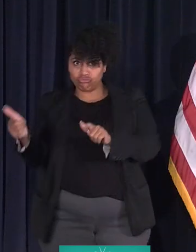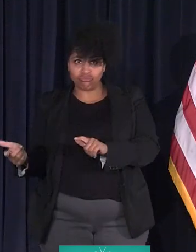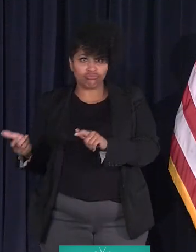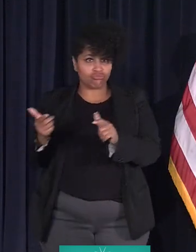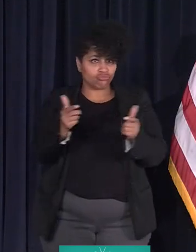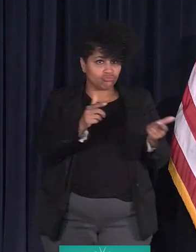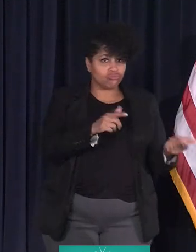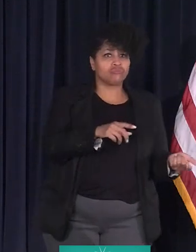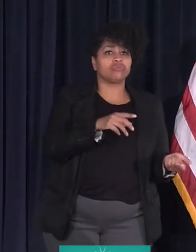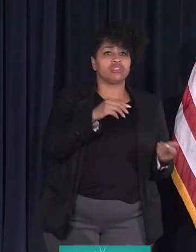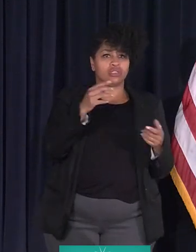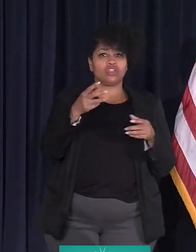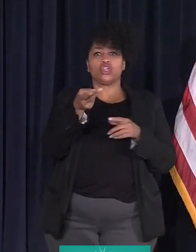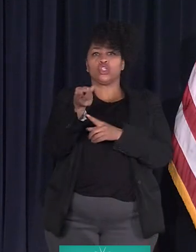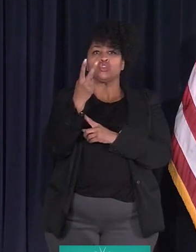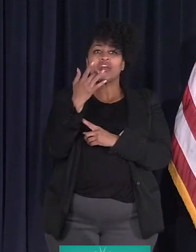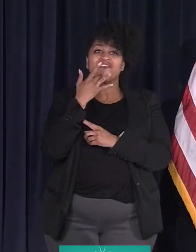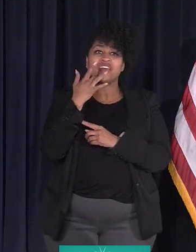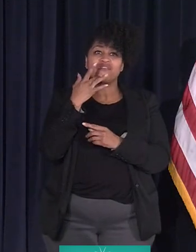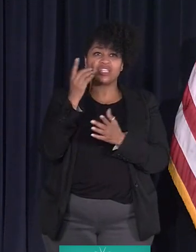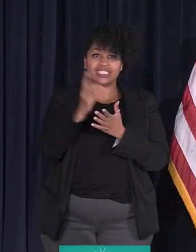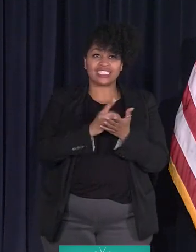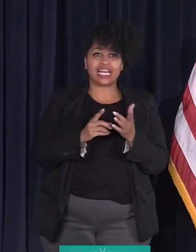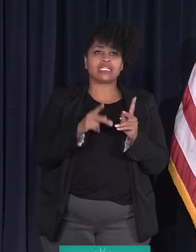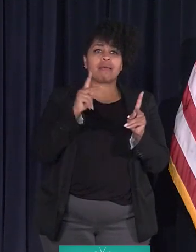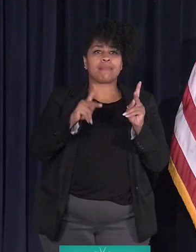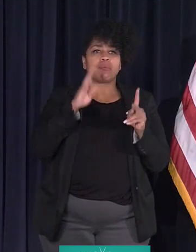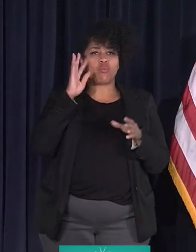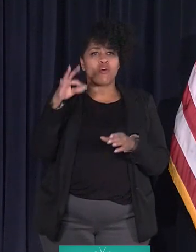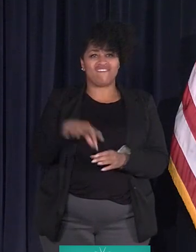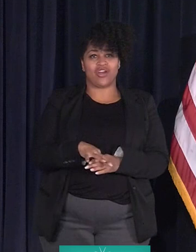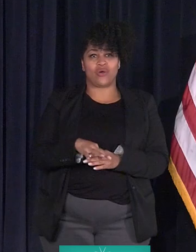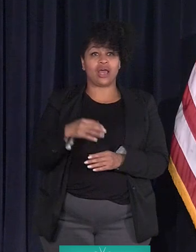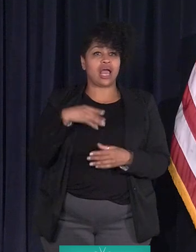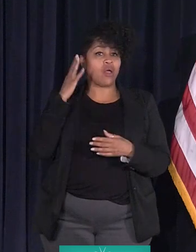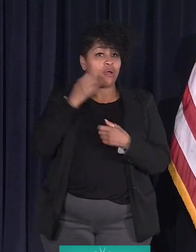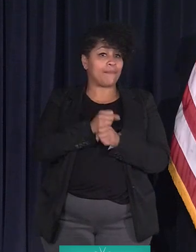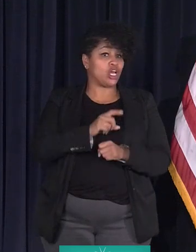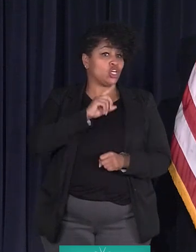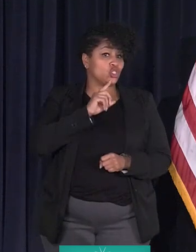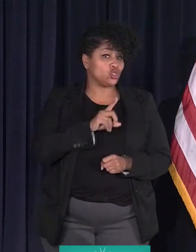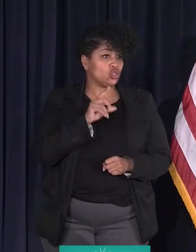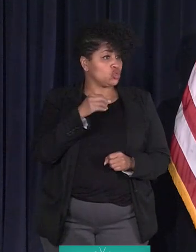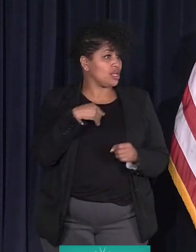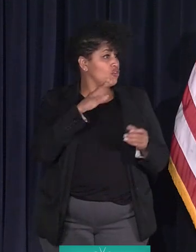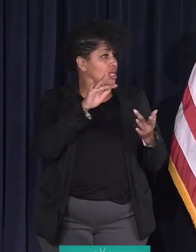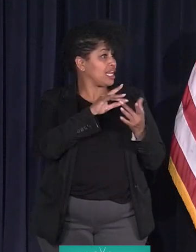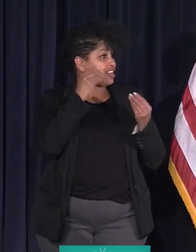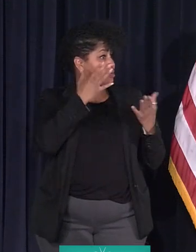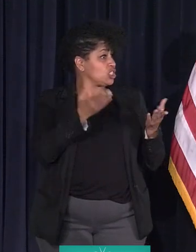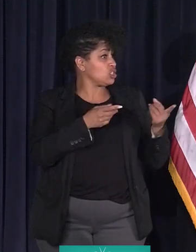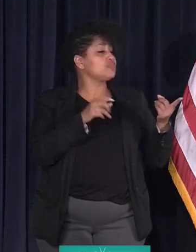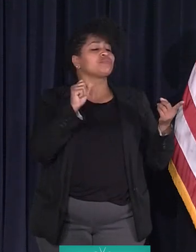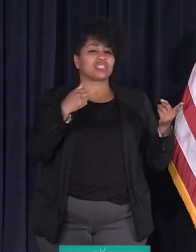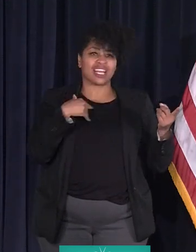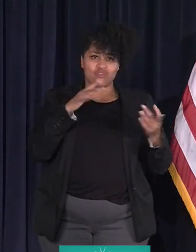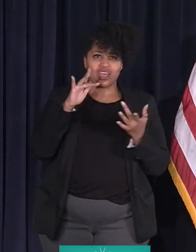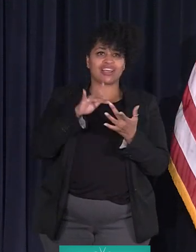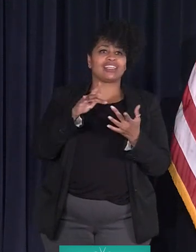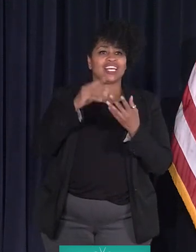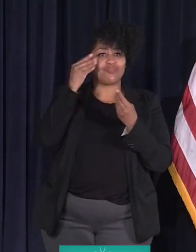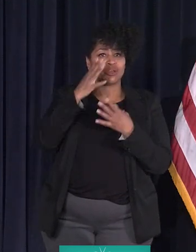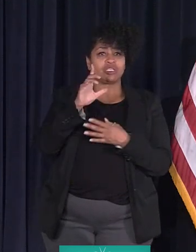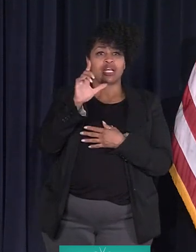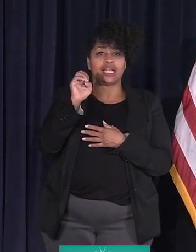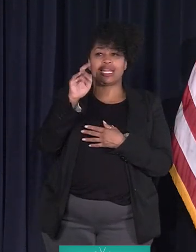favorite designs and people will vote. And so, I will make sure. Do we have the contact information here? We've got your contact. So,